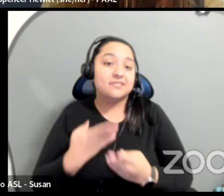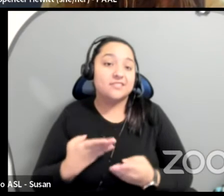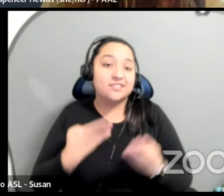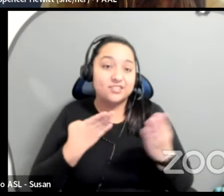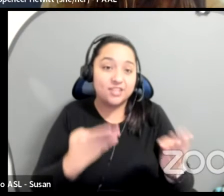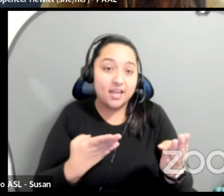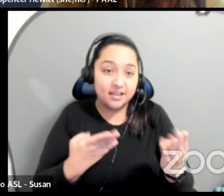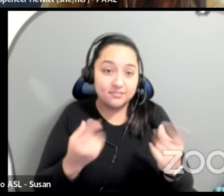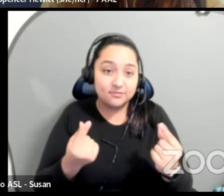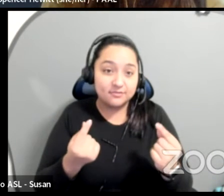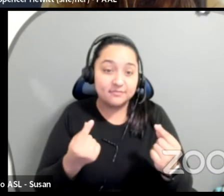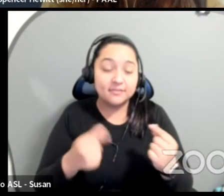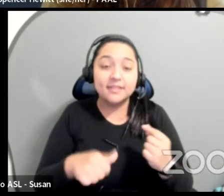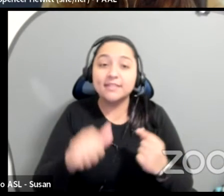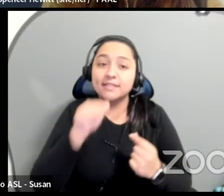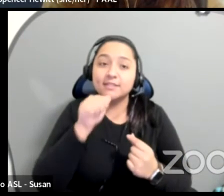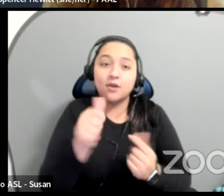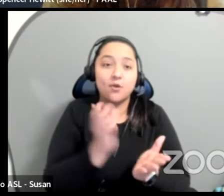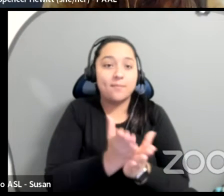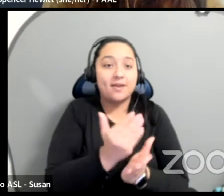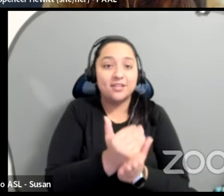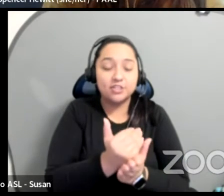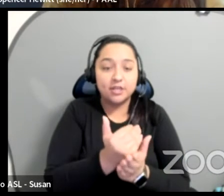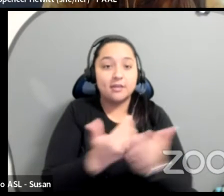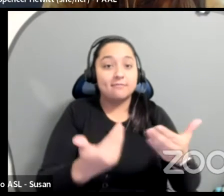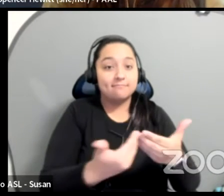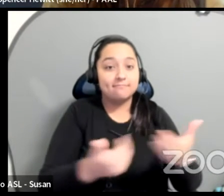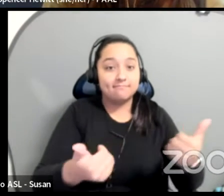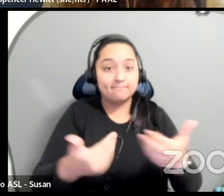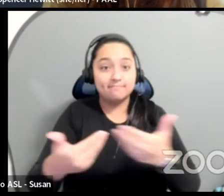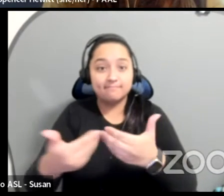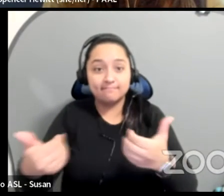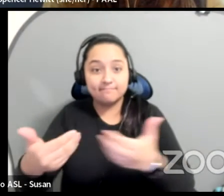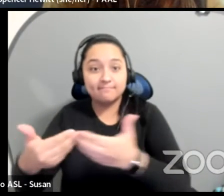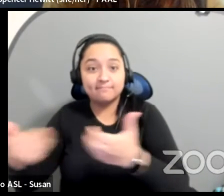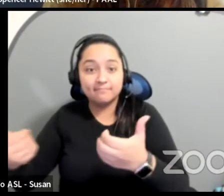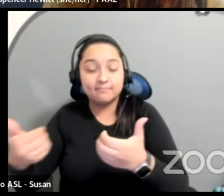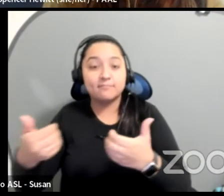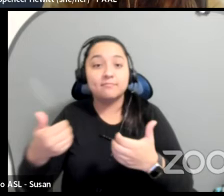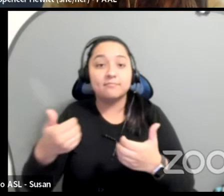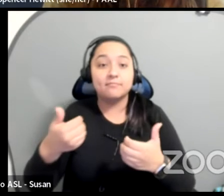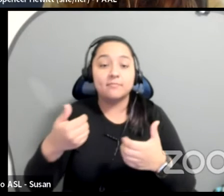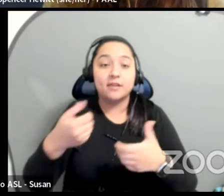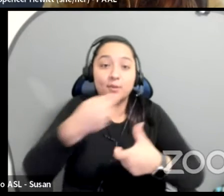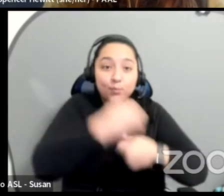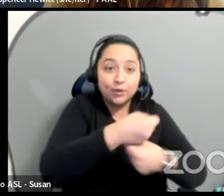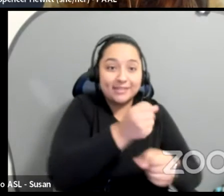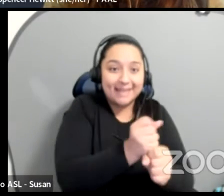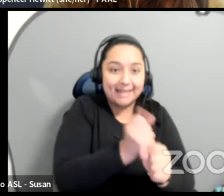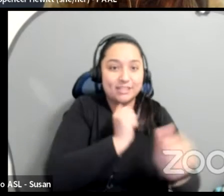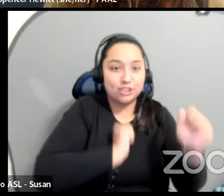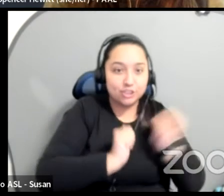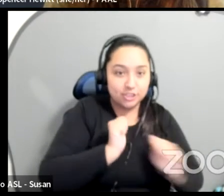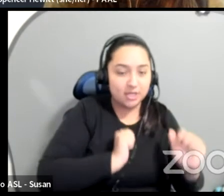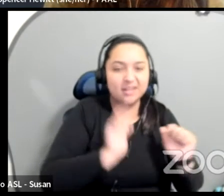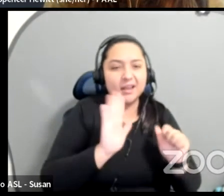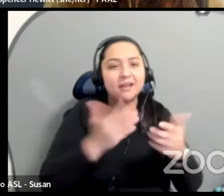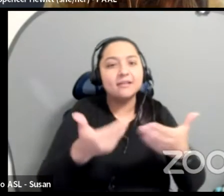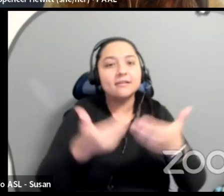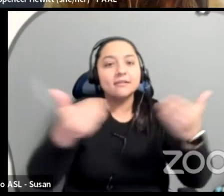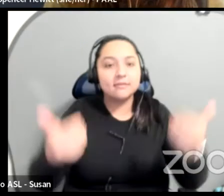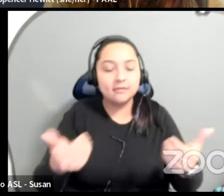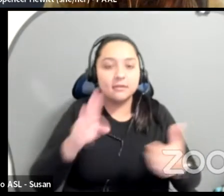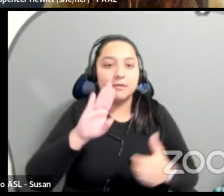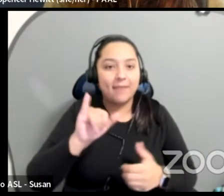by production. It's by your season. And I think you just decide on the amount of money